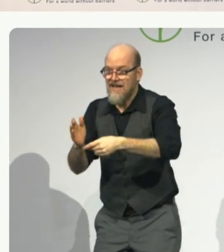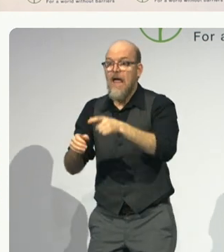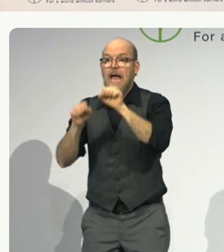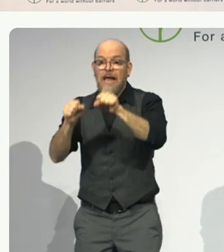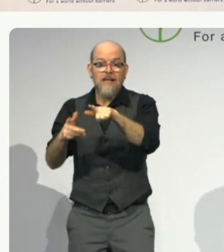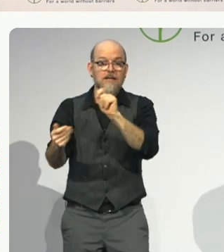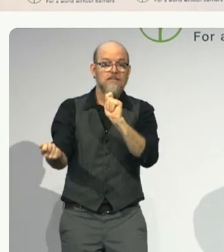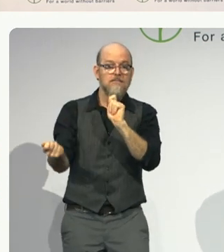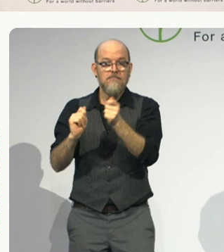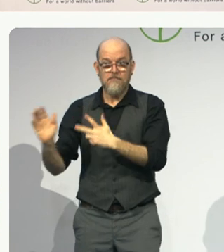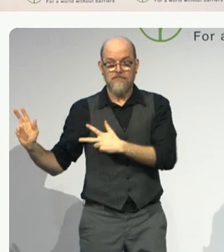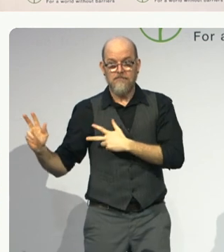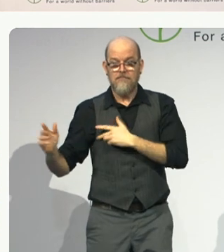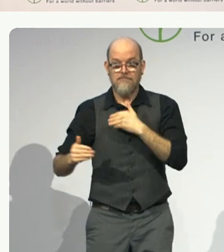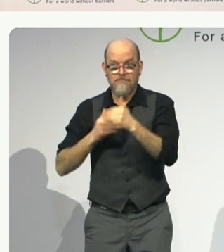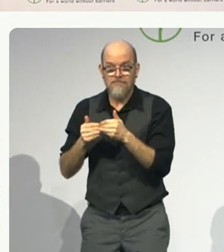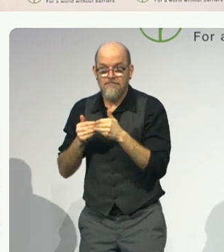realize those rights.